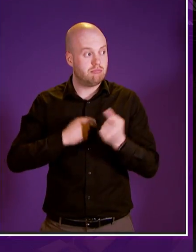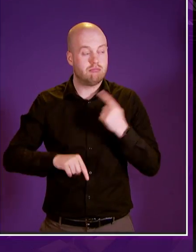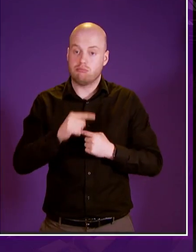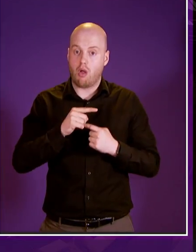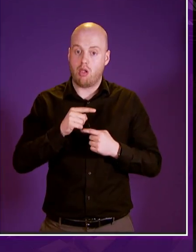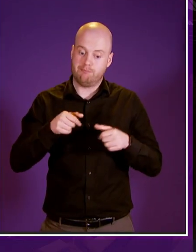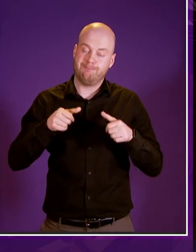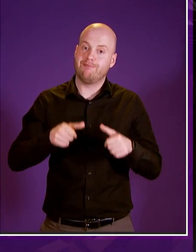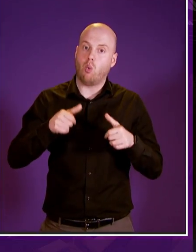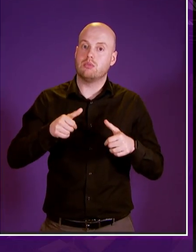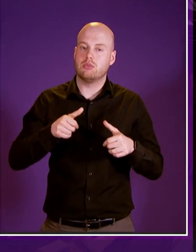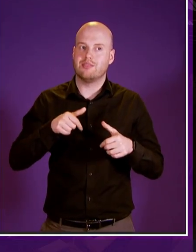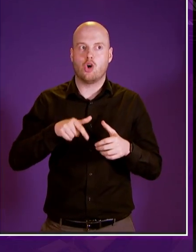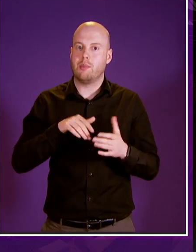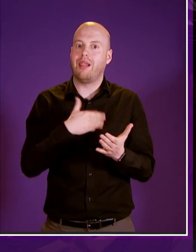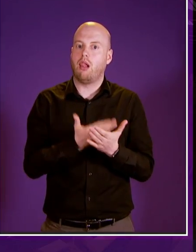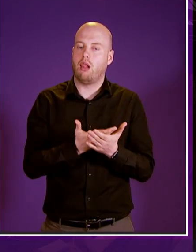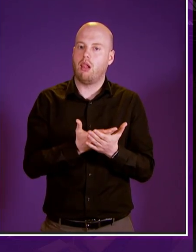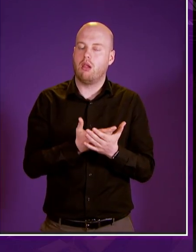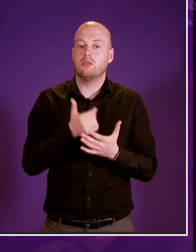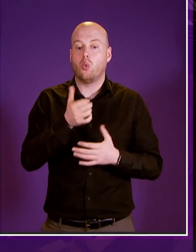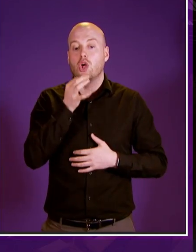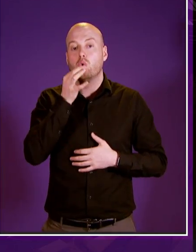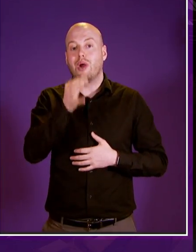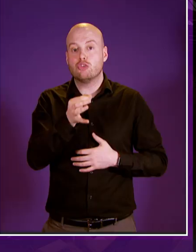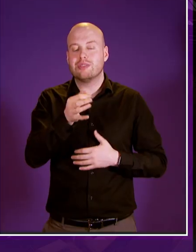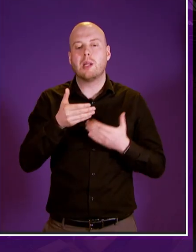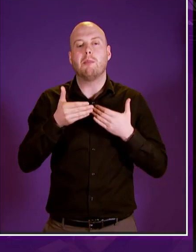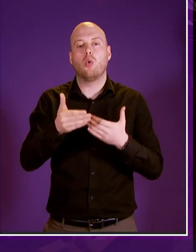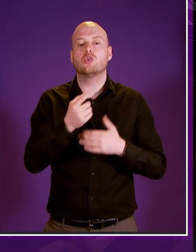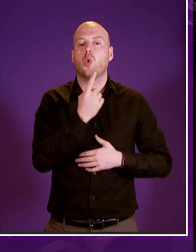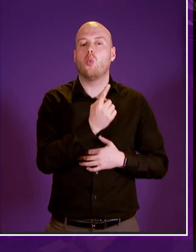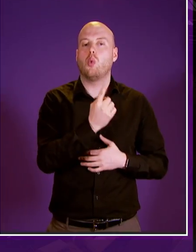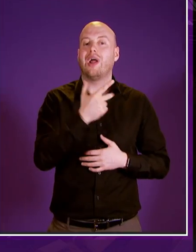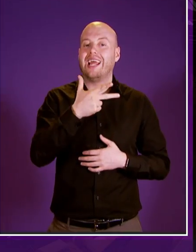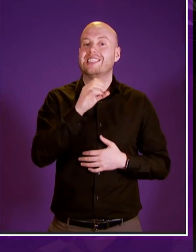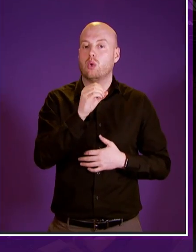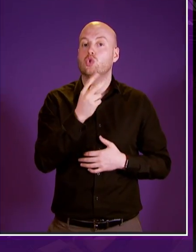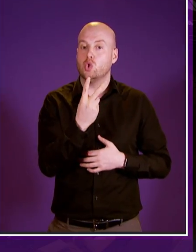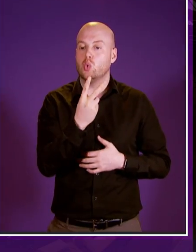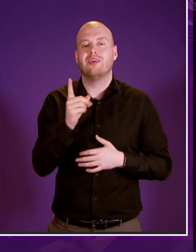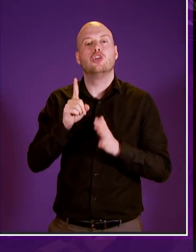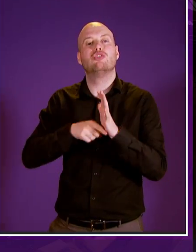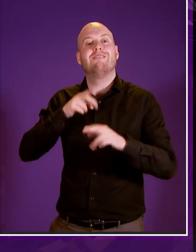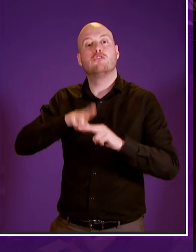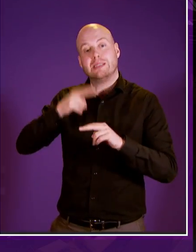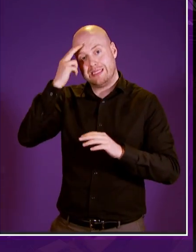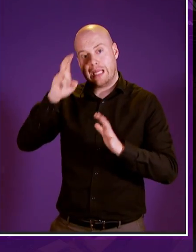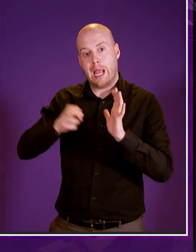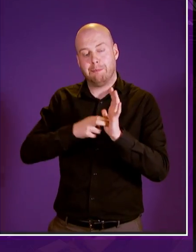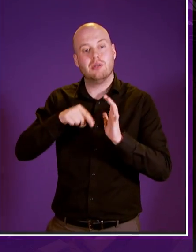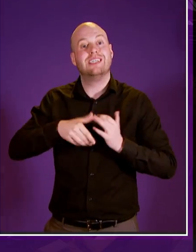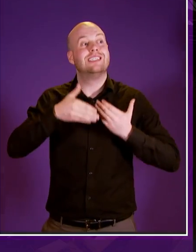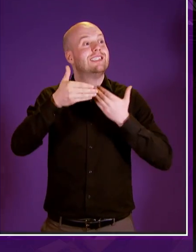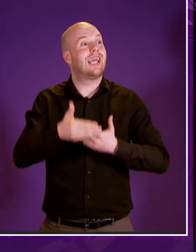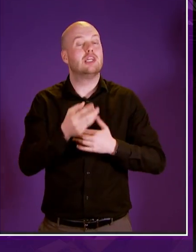go straight to our division and the question is that motion double one eight zero two in the name of jean freeman on stage three of